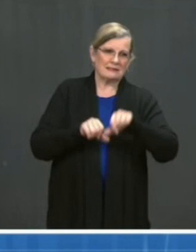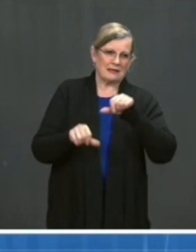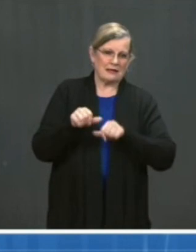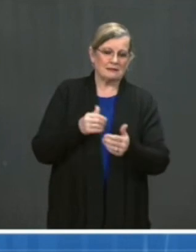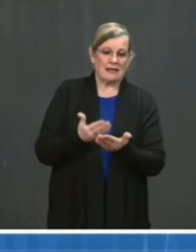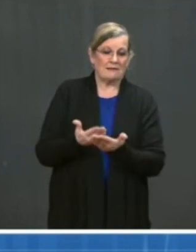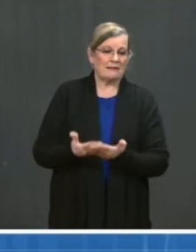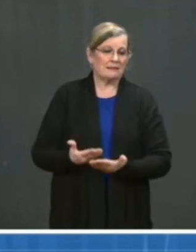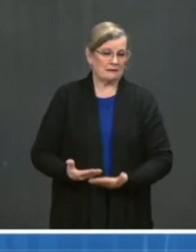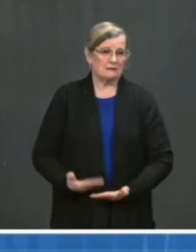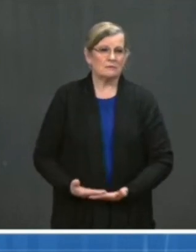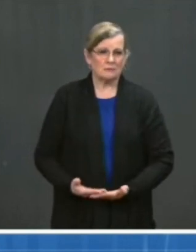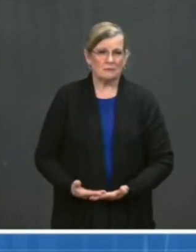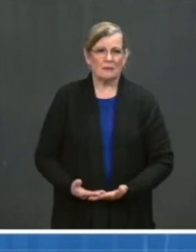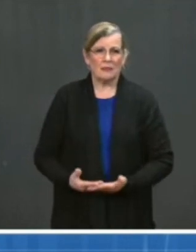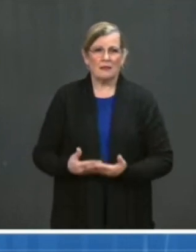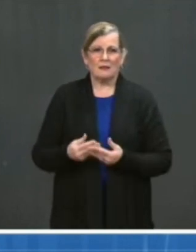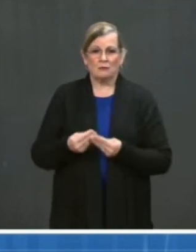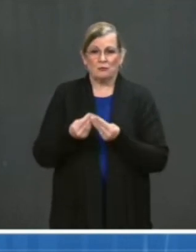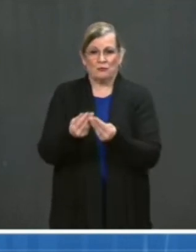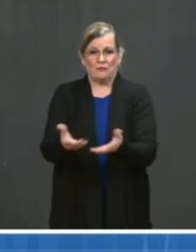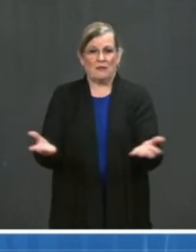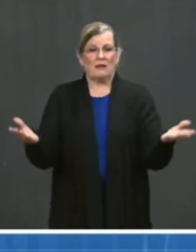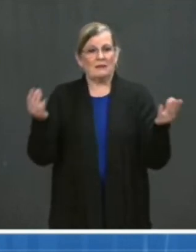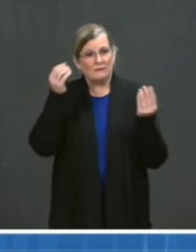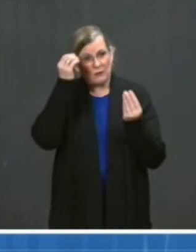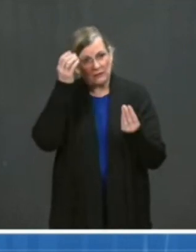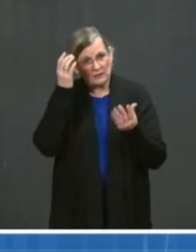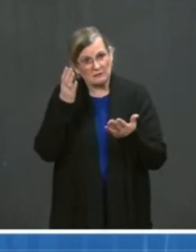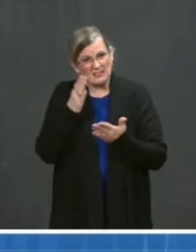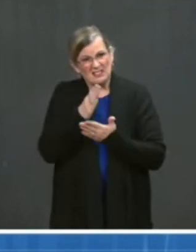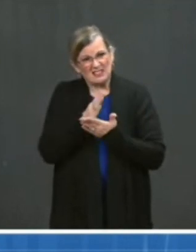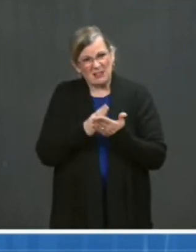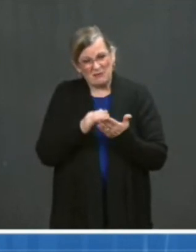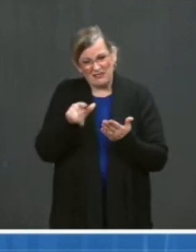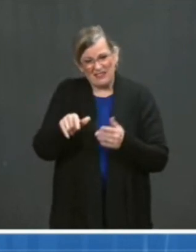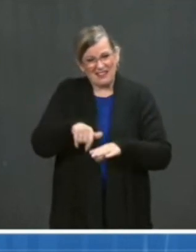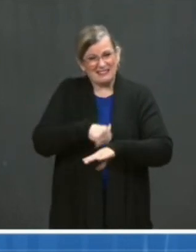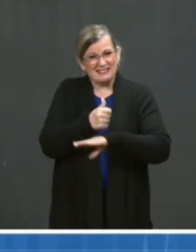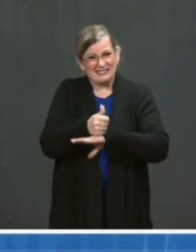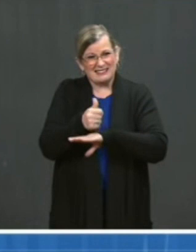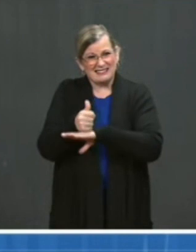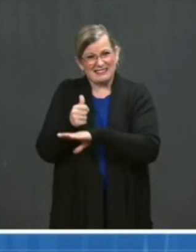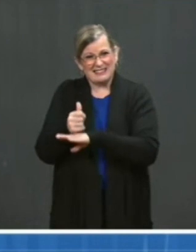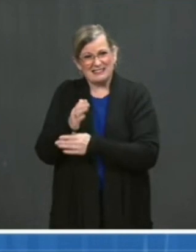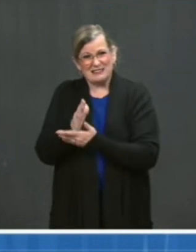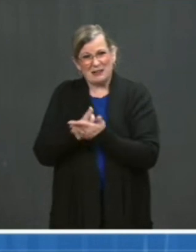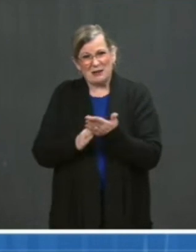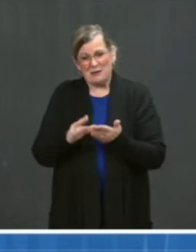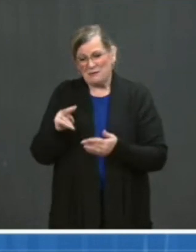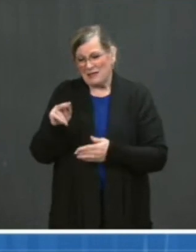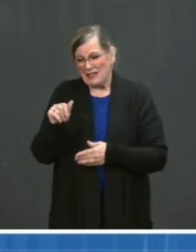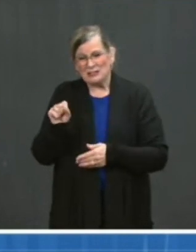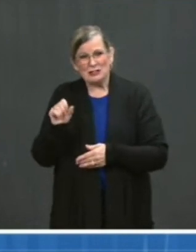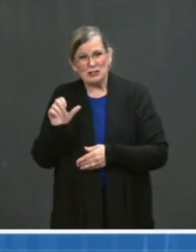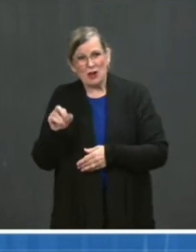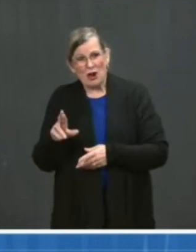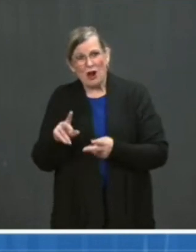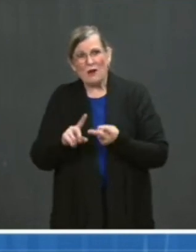this effort. Some of the founding members include sports leagues like NASCAR, Major League Baseball, and WWE.